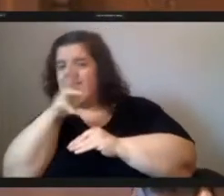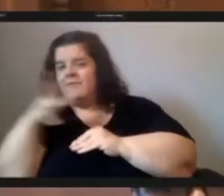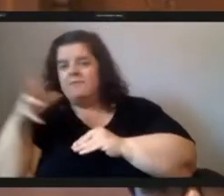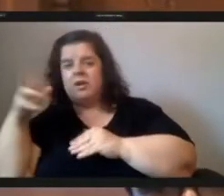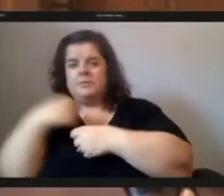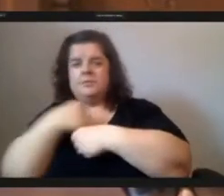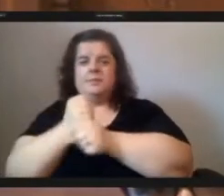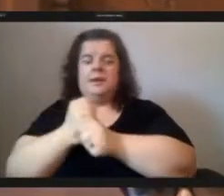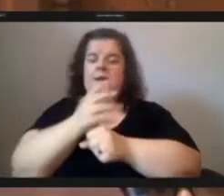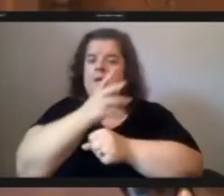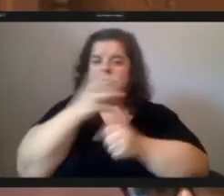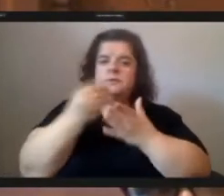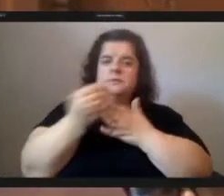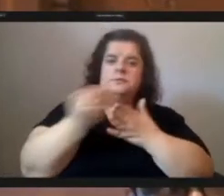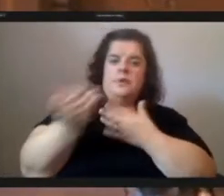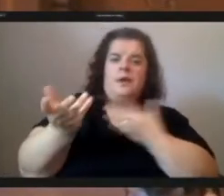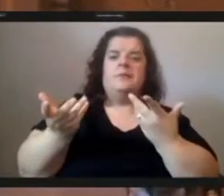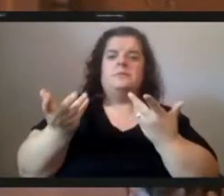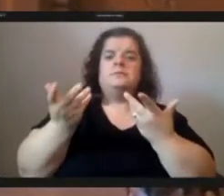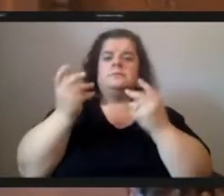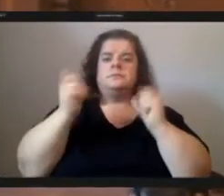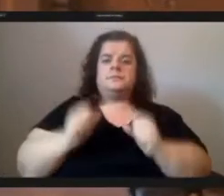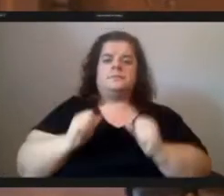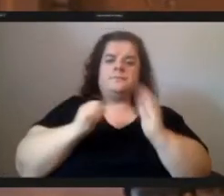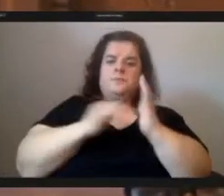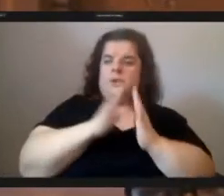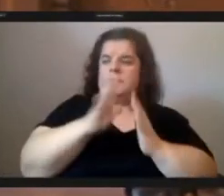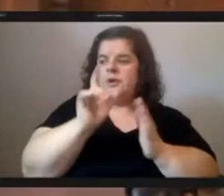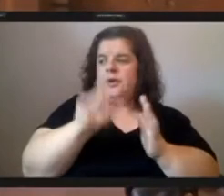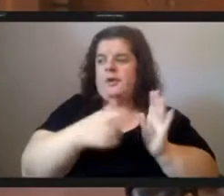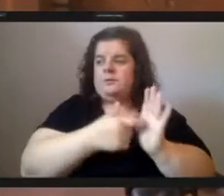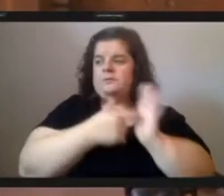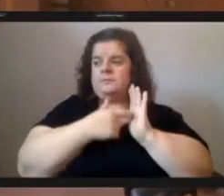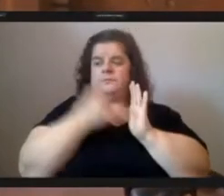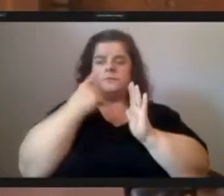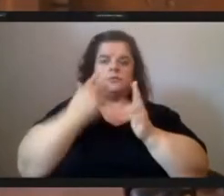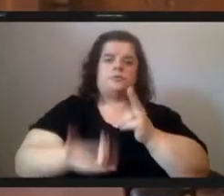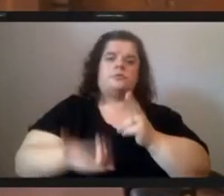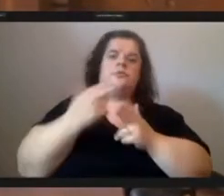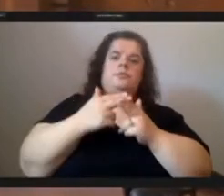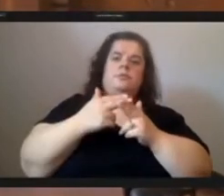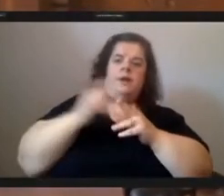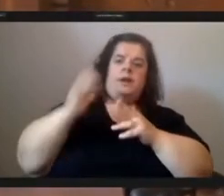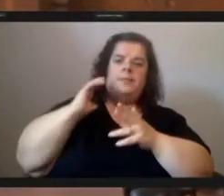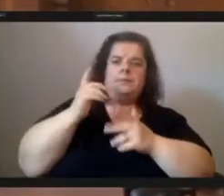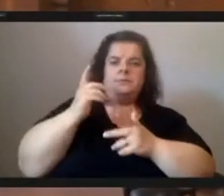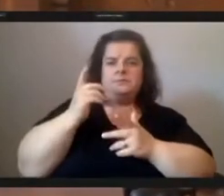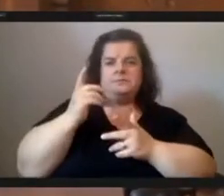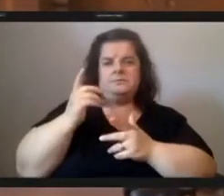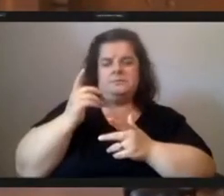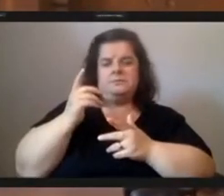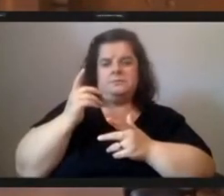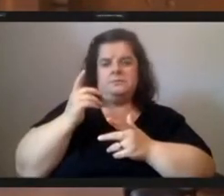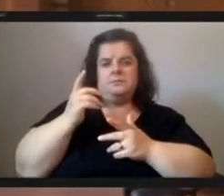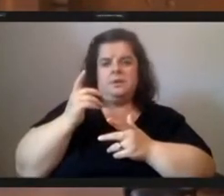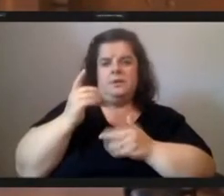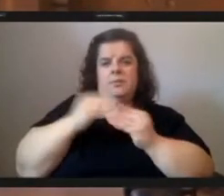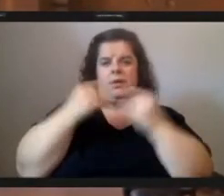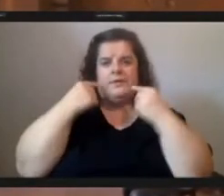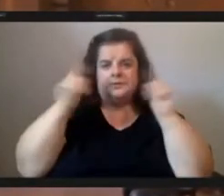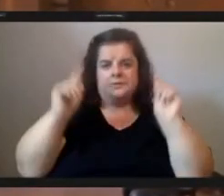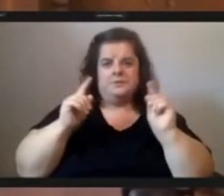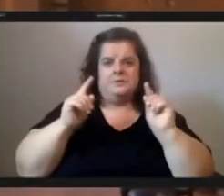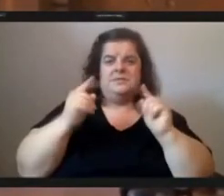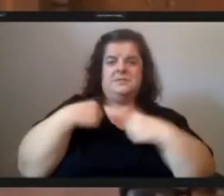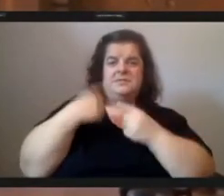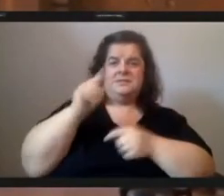while addressing their needs of increased capital and a more efficient supply chain in a matter of seven years we have